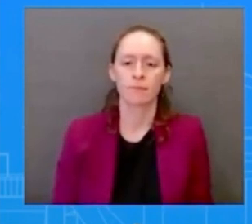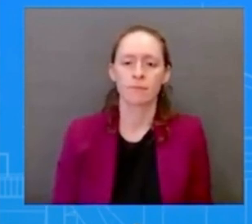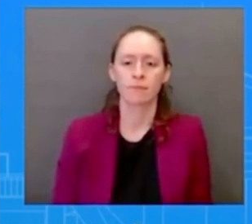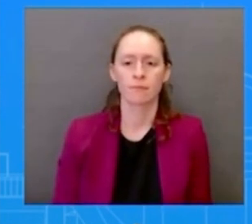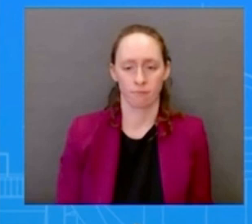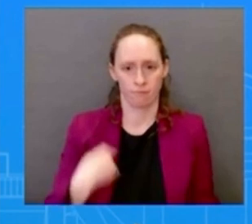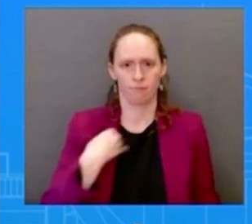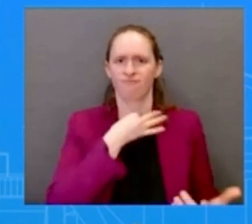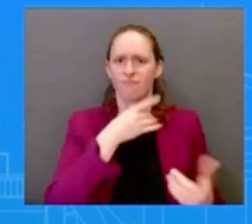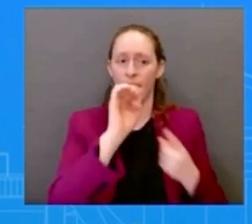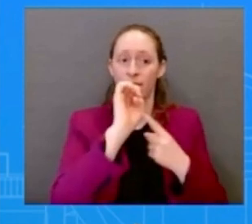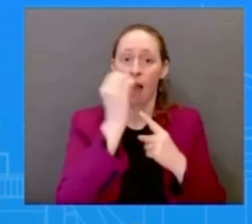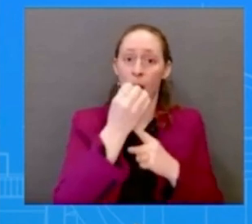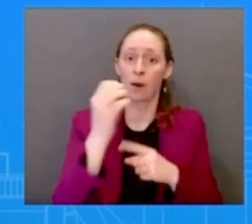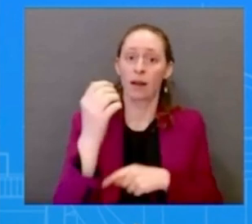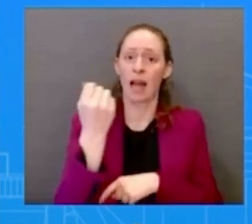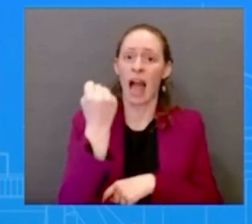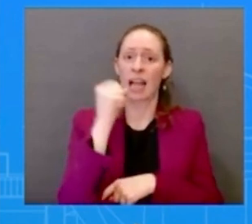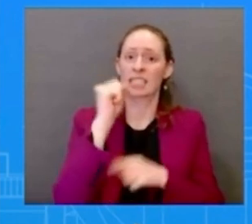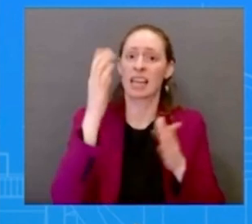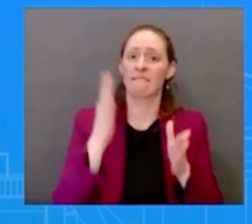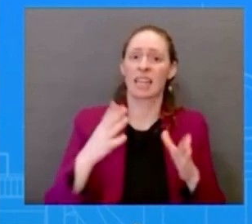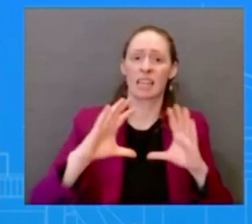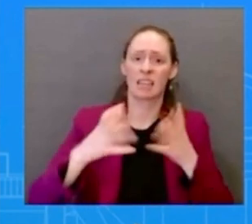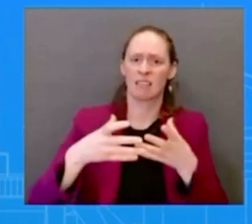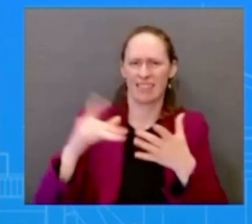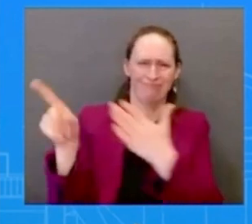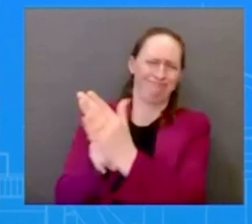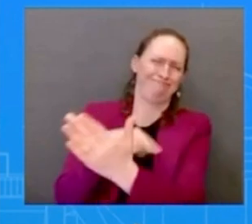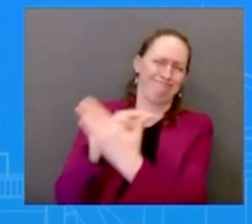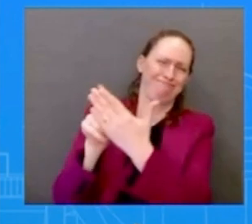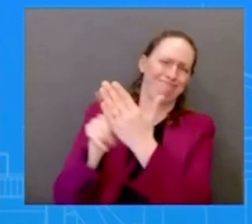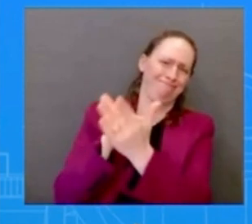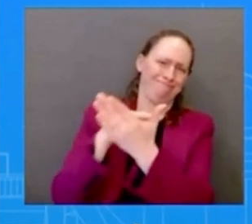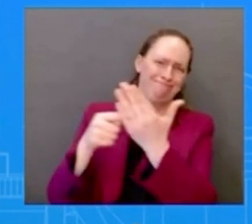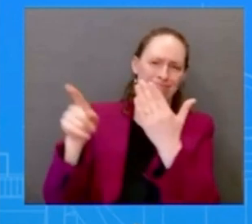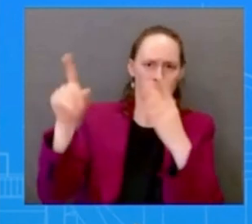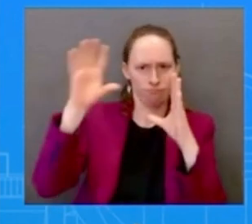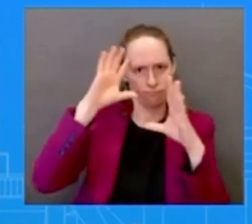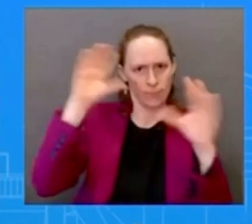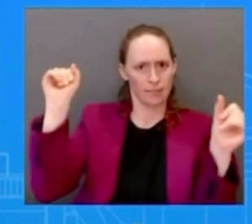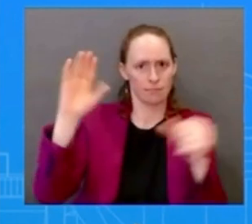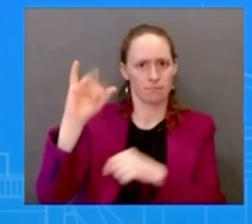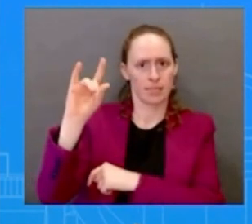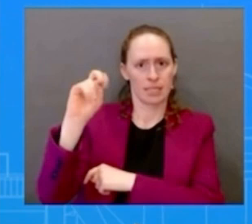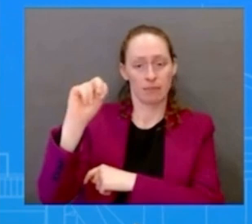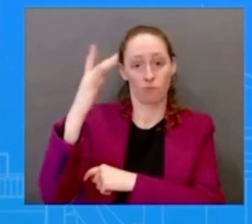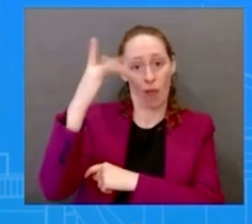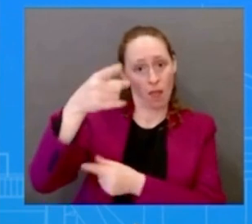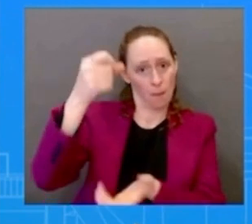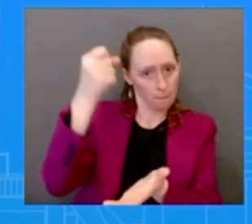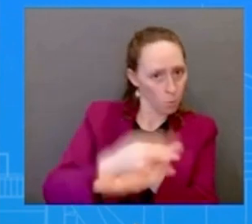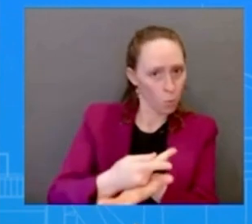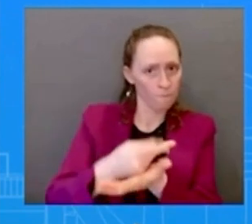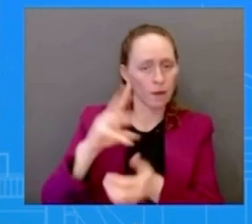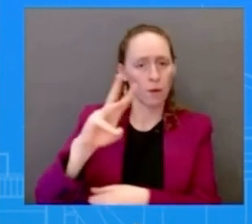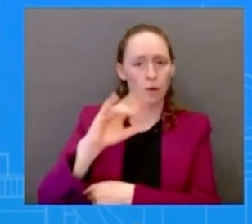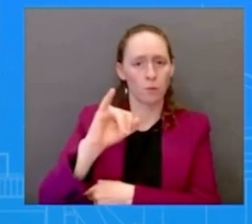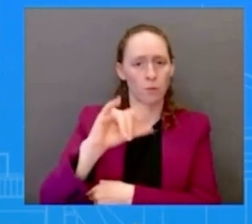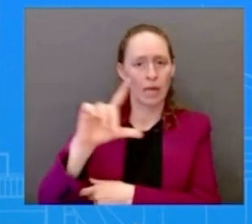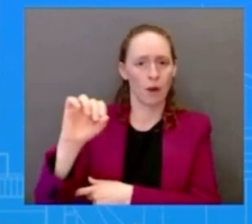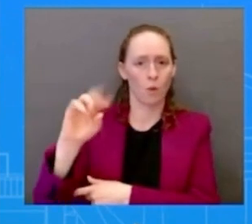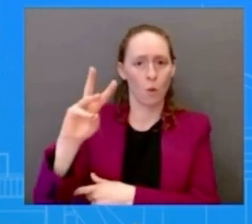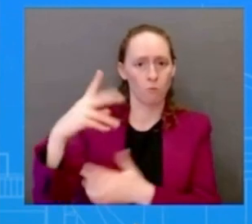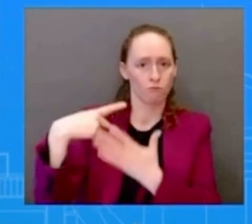of the willow oil project they argue that the president has undermined his own goals on climate change in approving